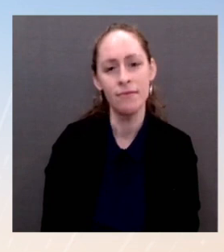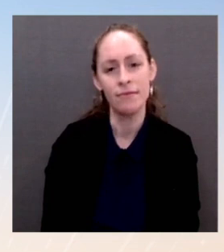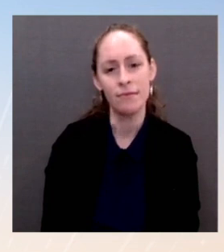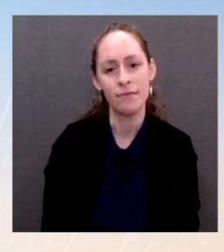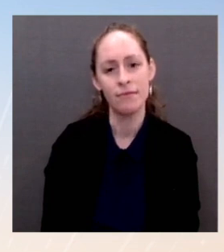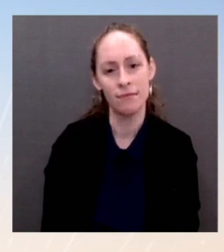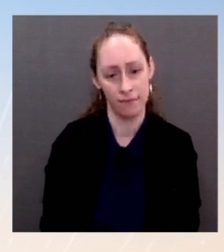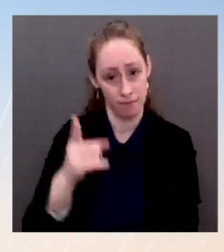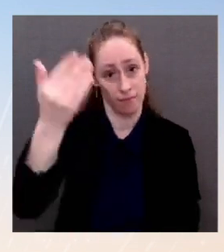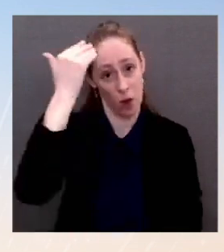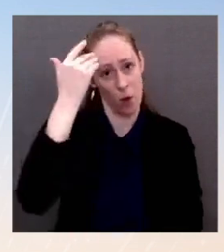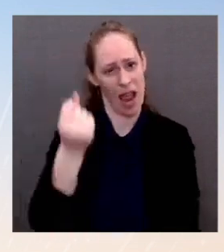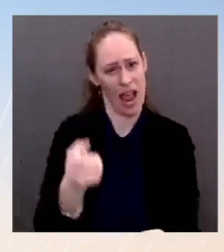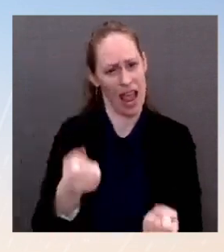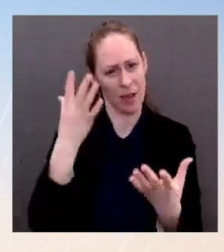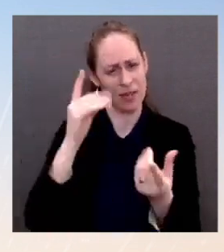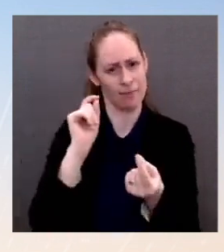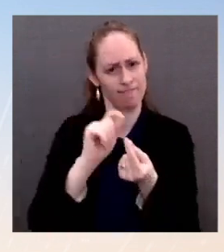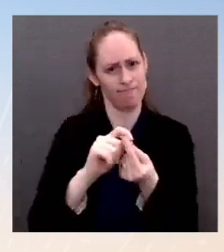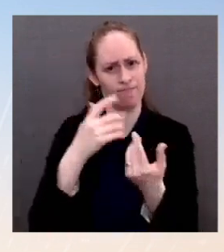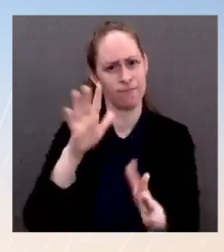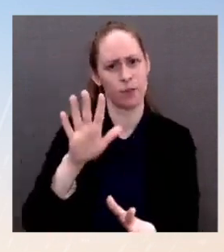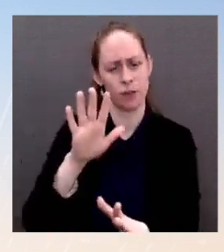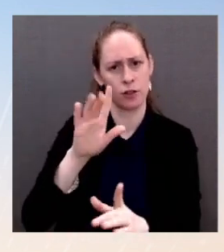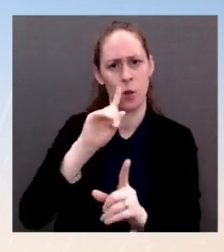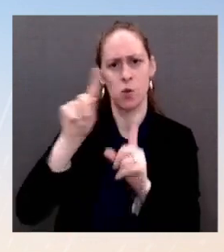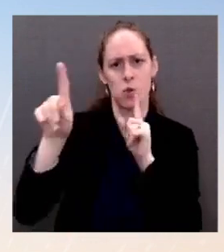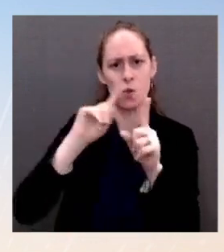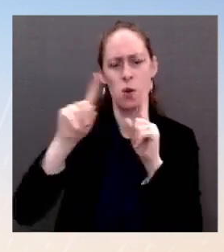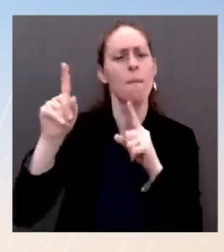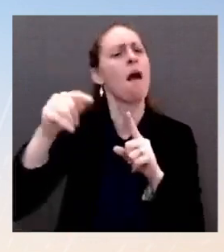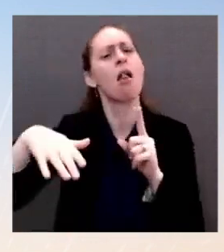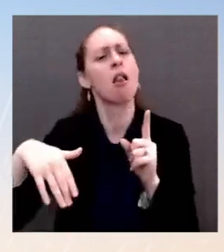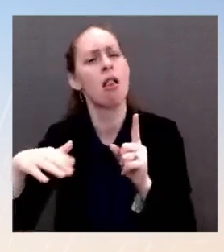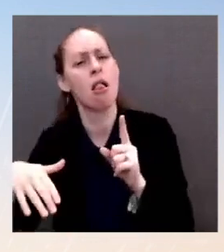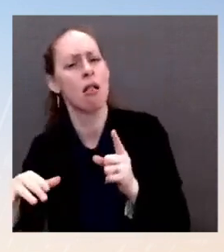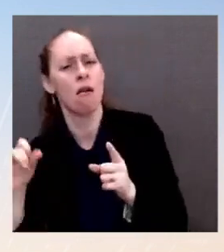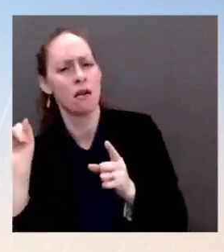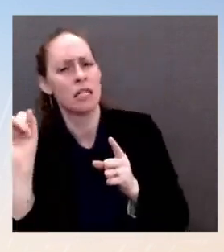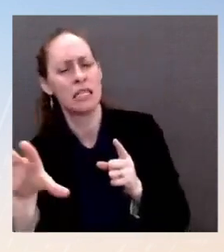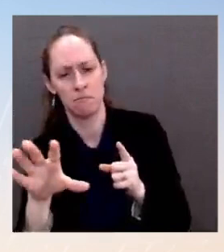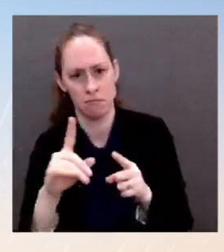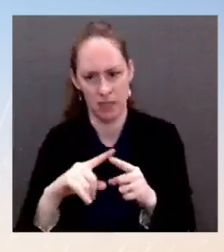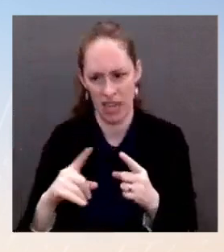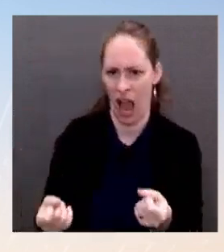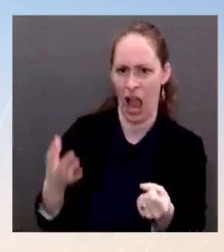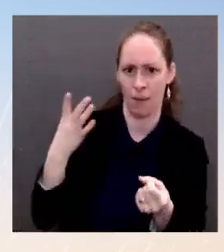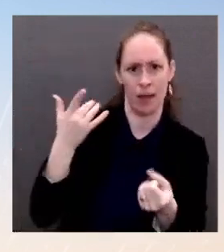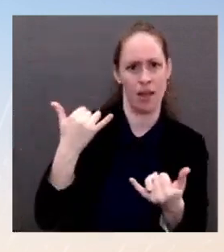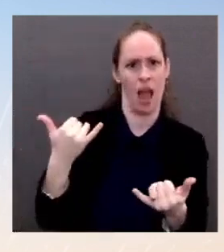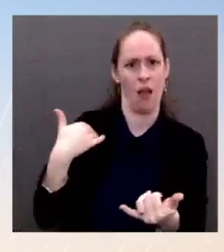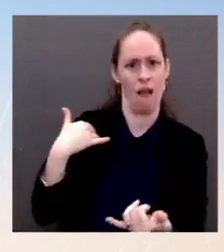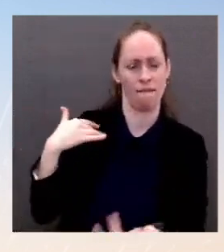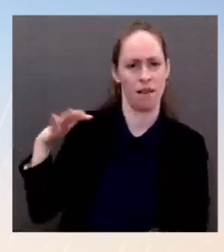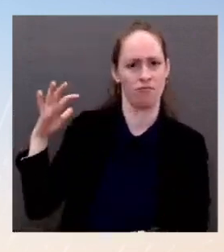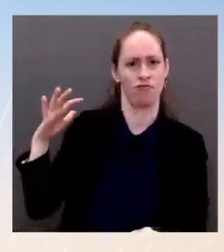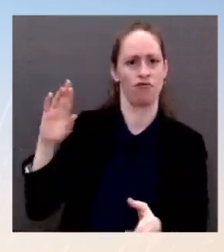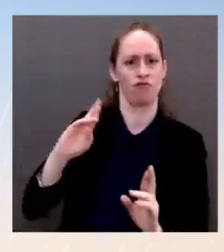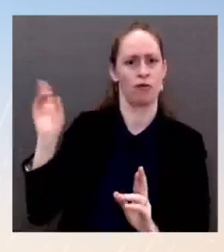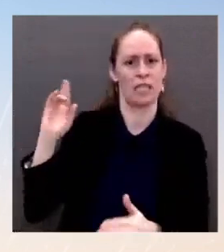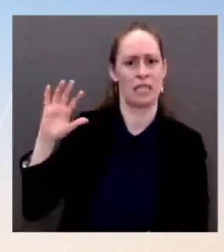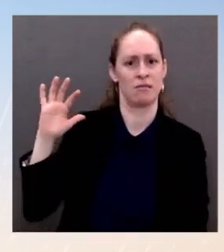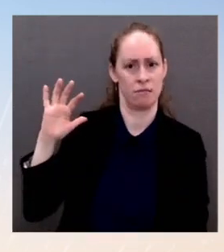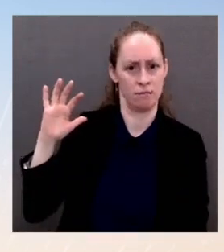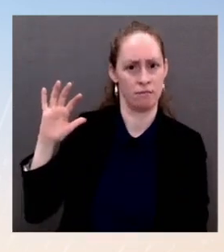mean going out to the American people that are in your stockpile, and also when you'll be signing contracts for the other? For the additional $500 million?